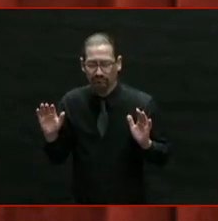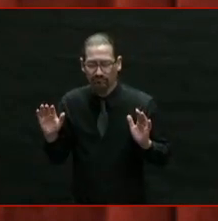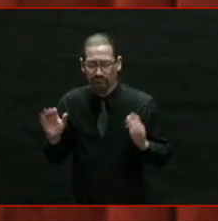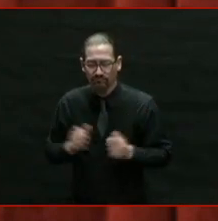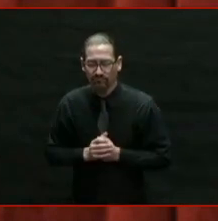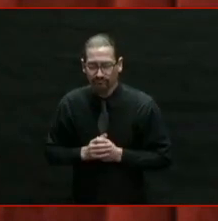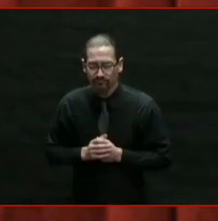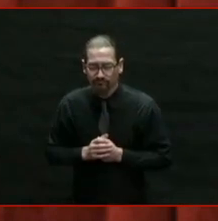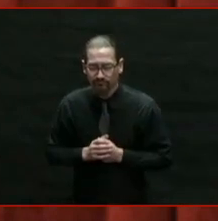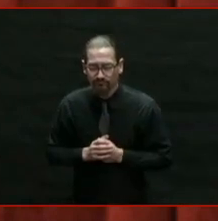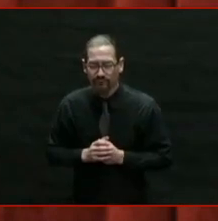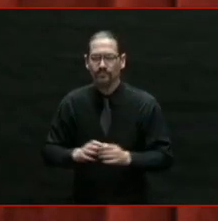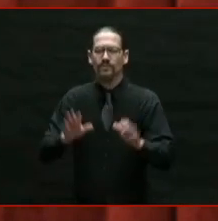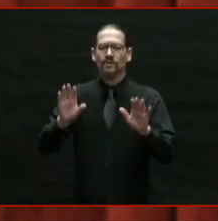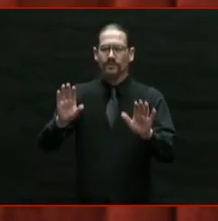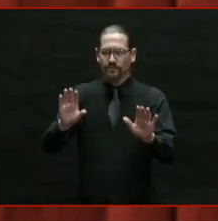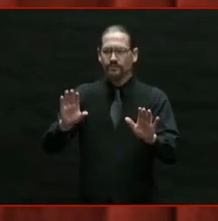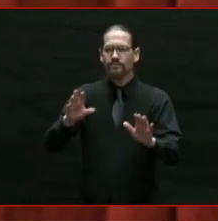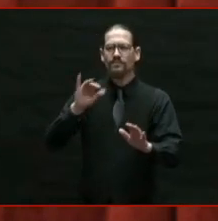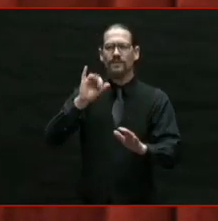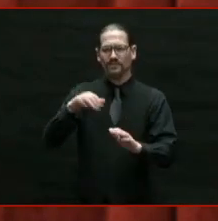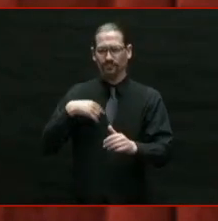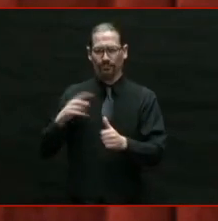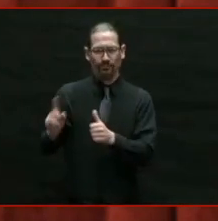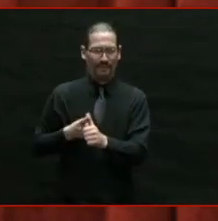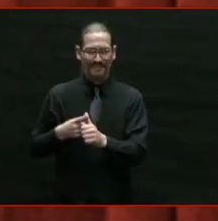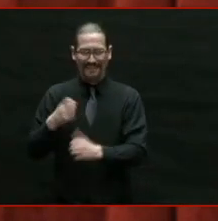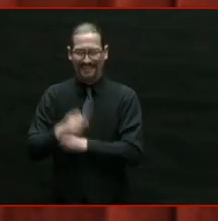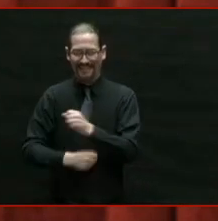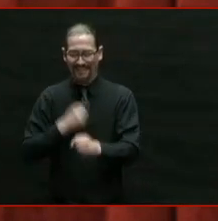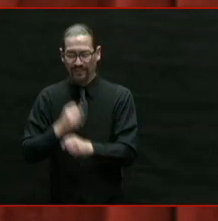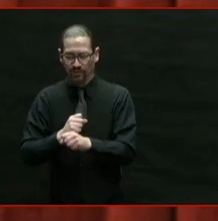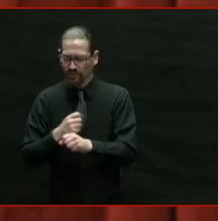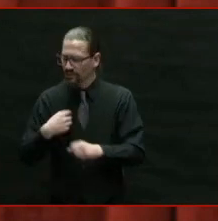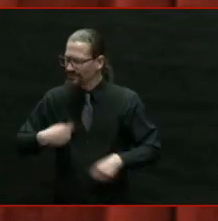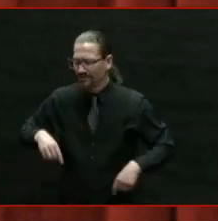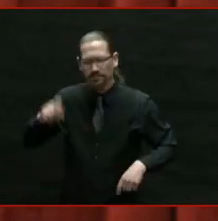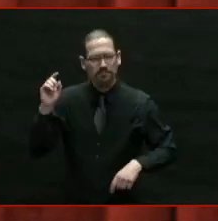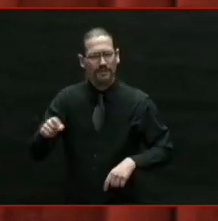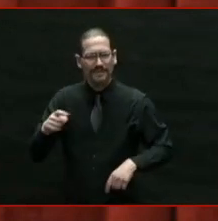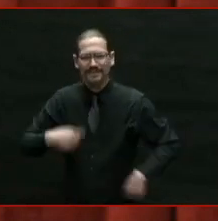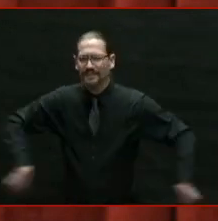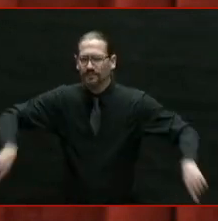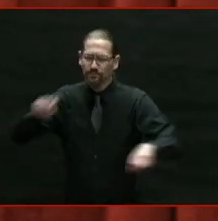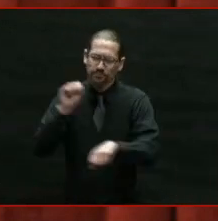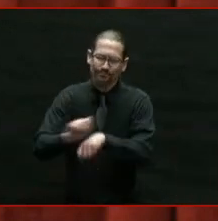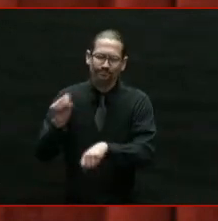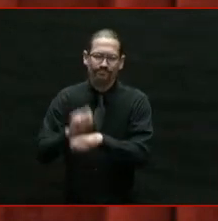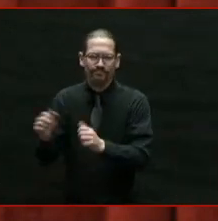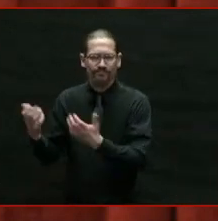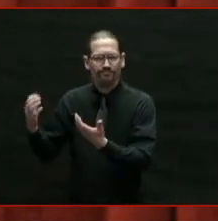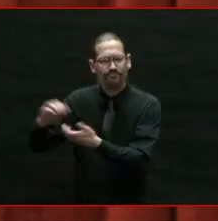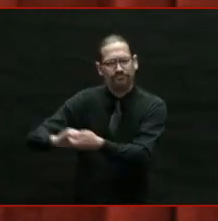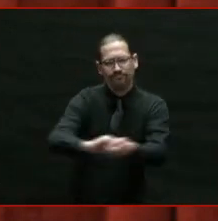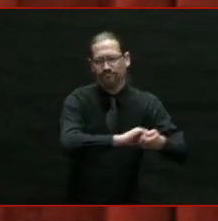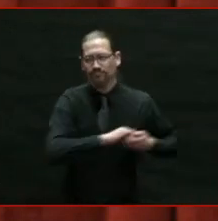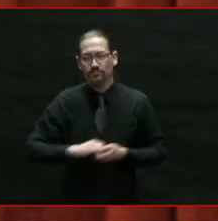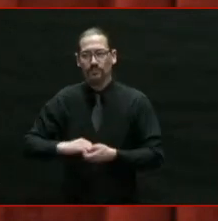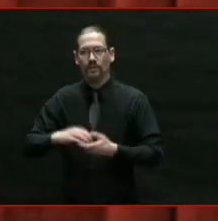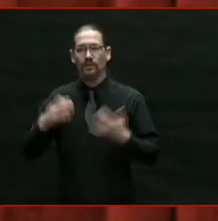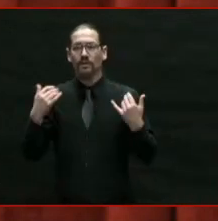By the end of our first term working together, Rhode Island saw a record